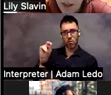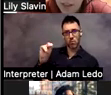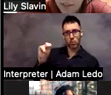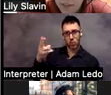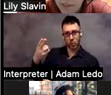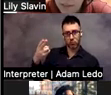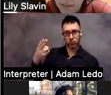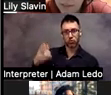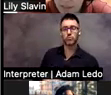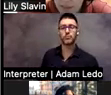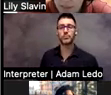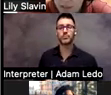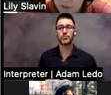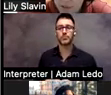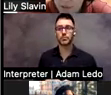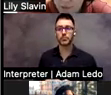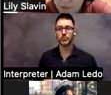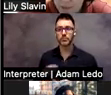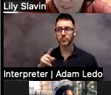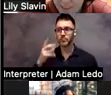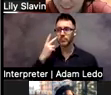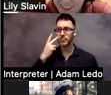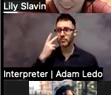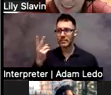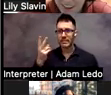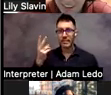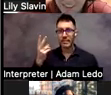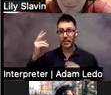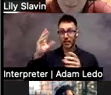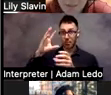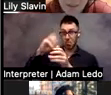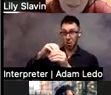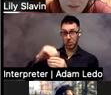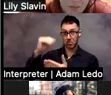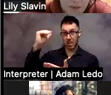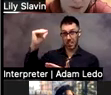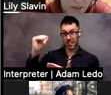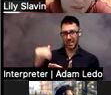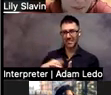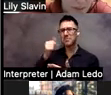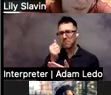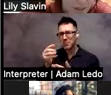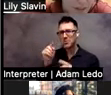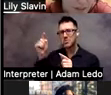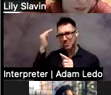I can see from the participant list, I recognize the names of a couple parents.